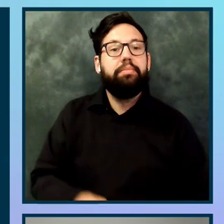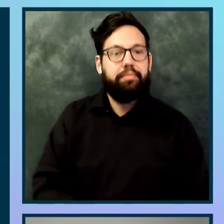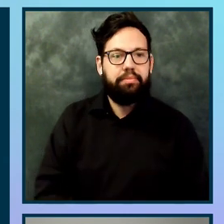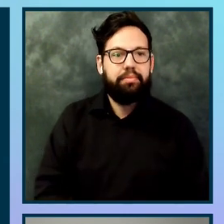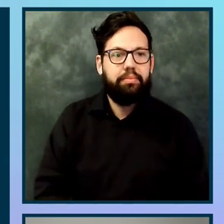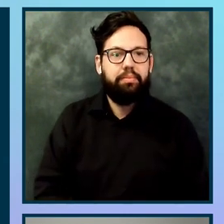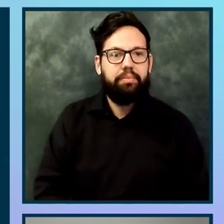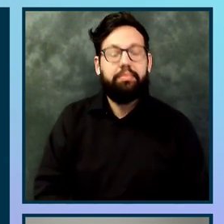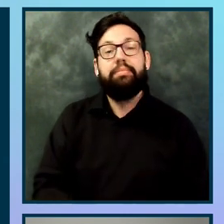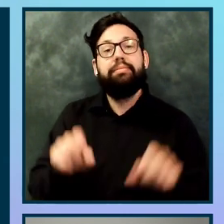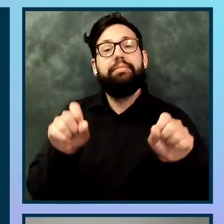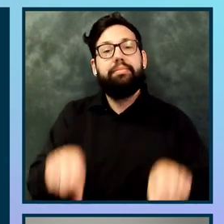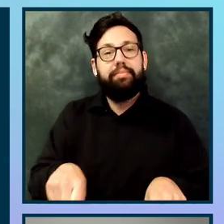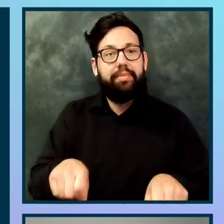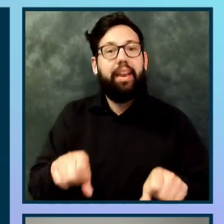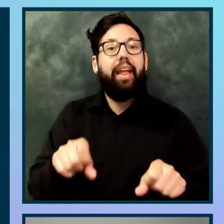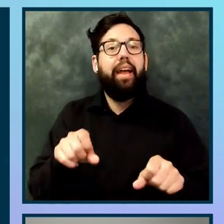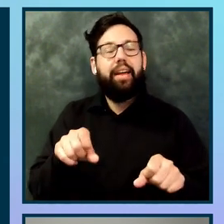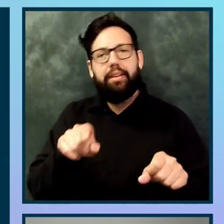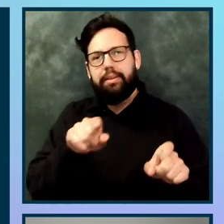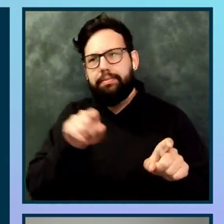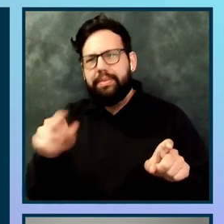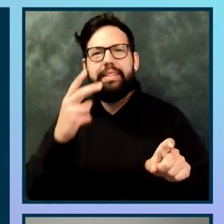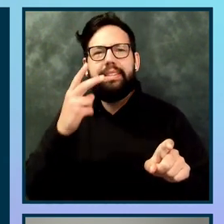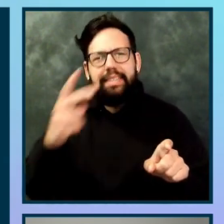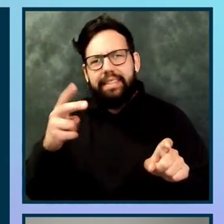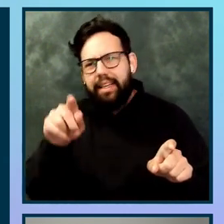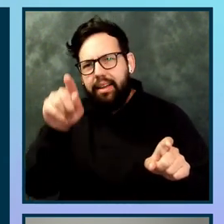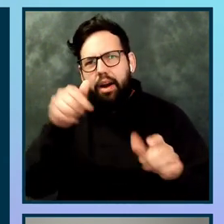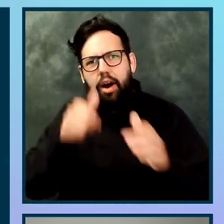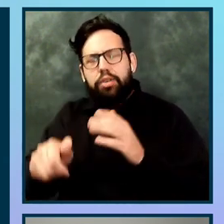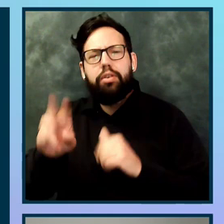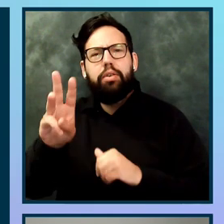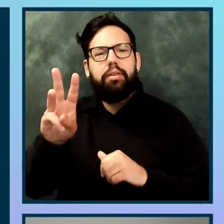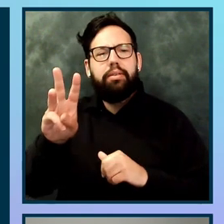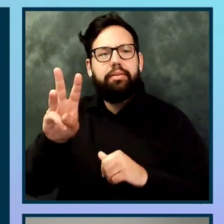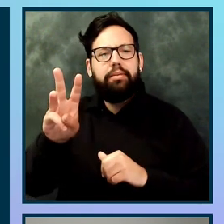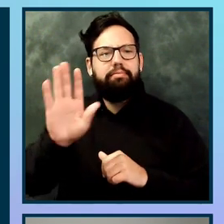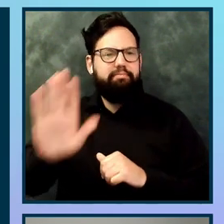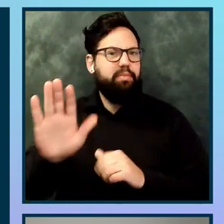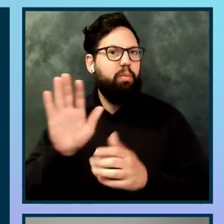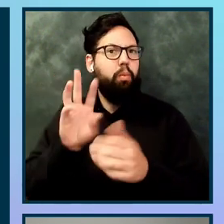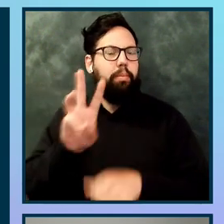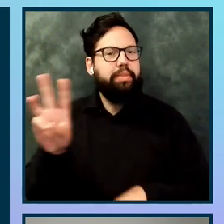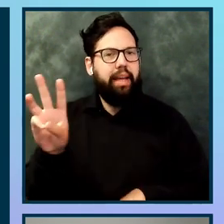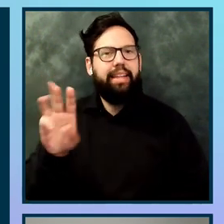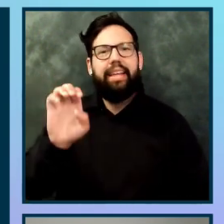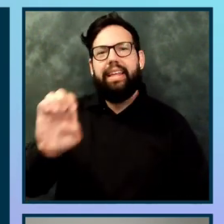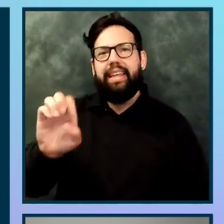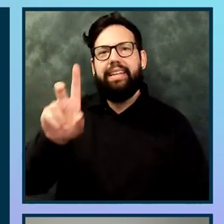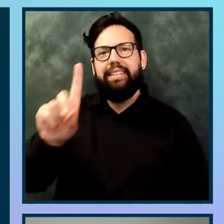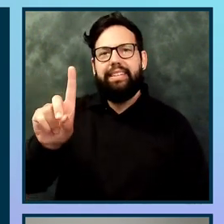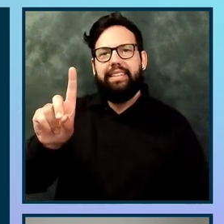and you can find that under the platform edx, so edx.org, under